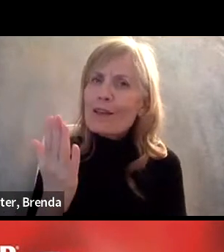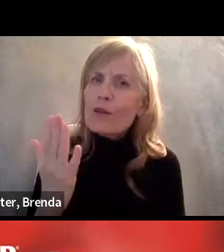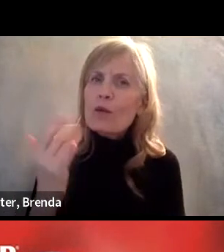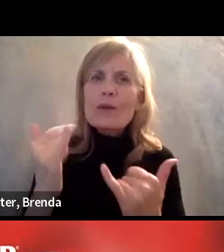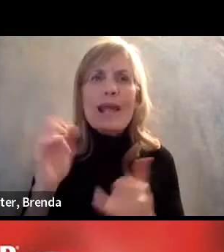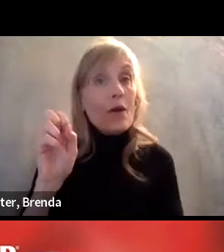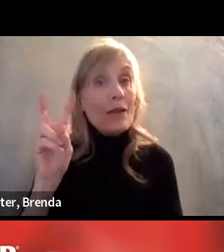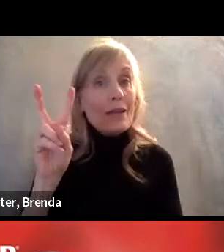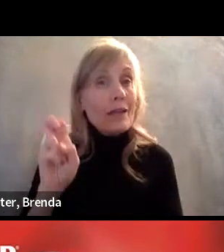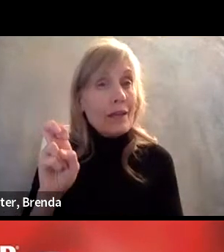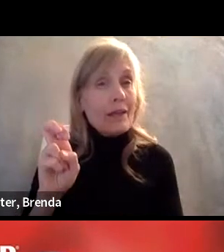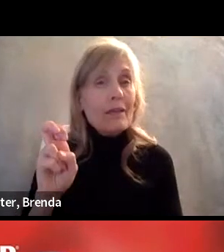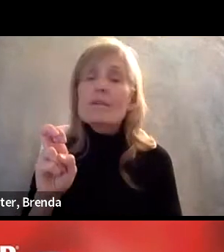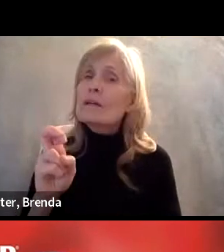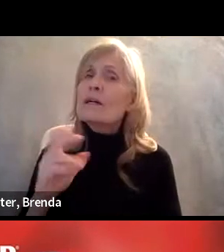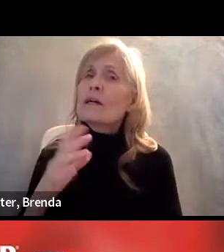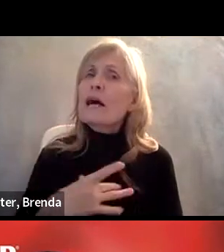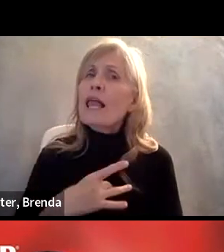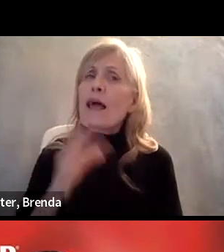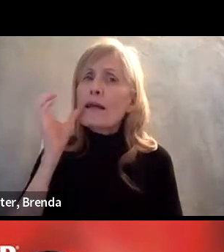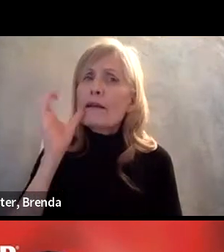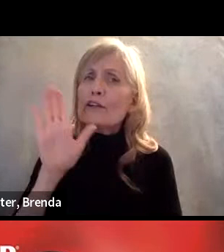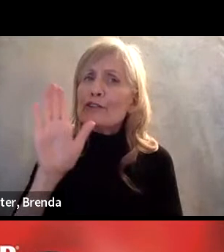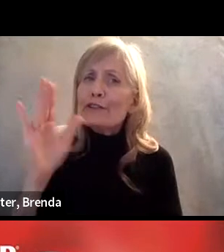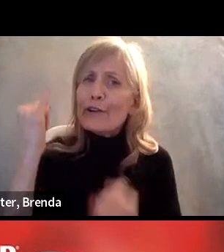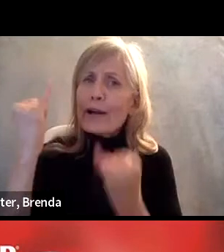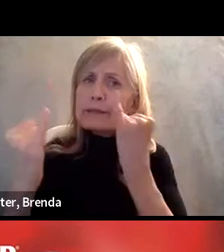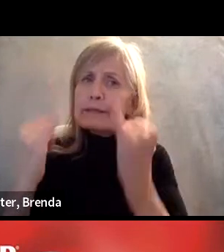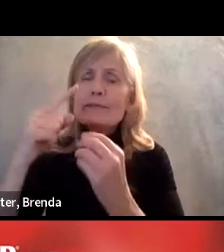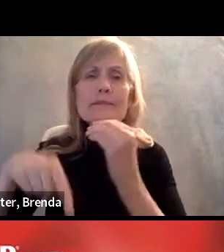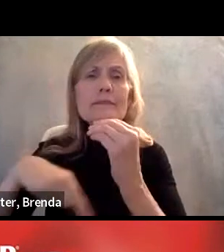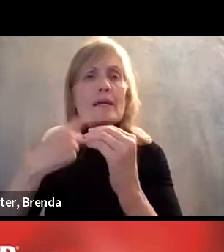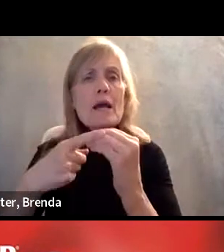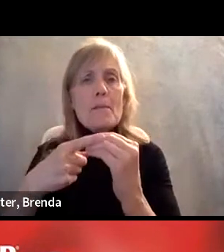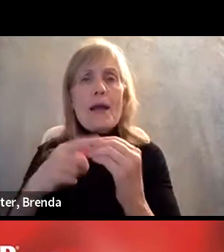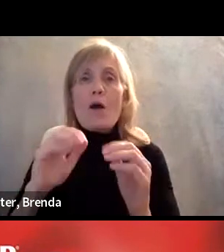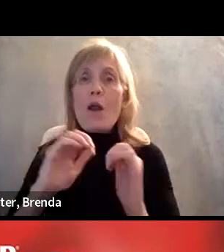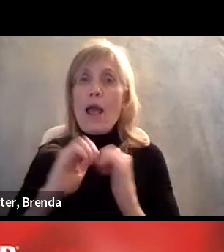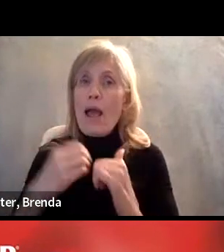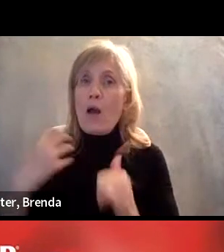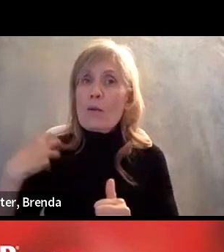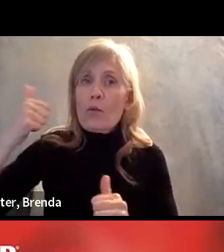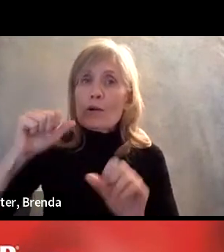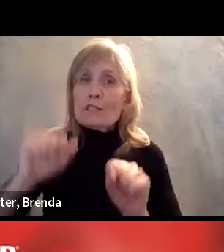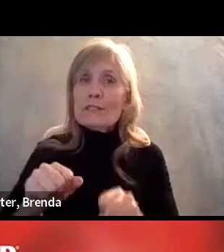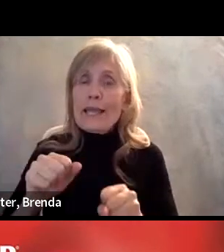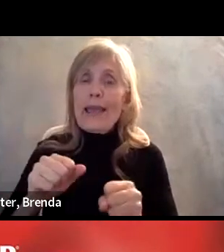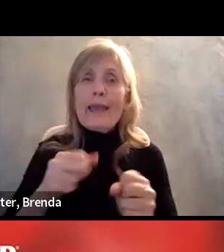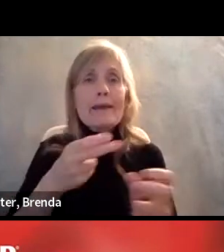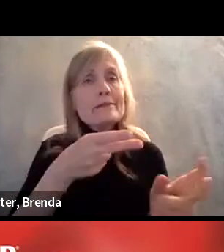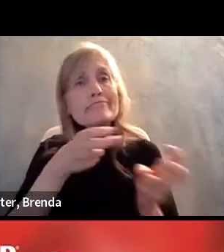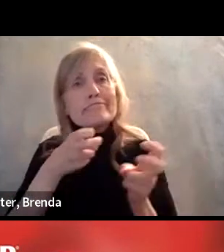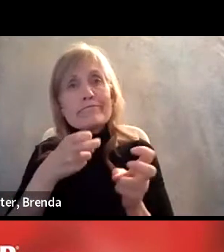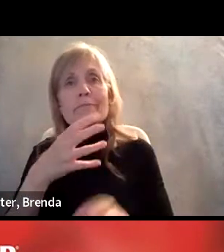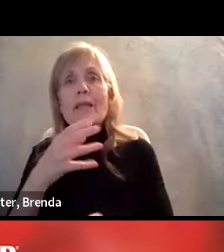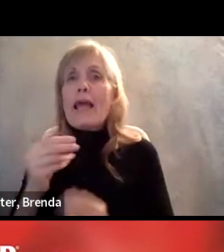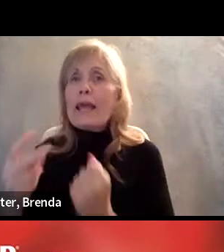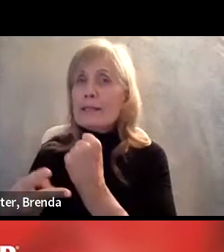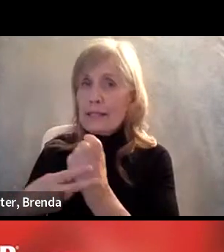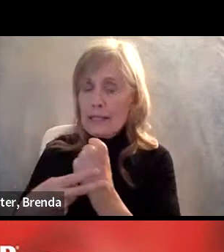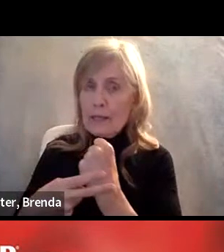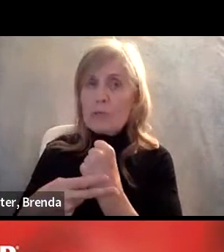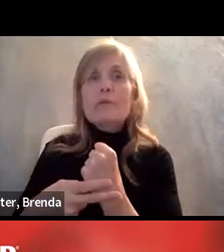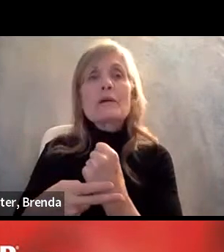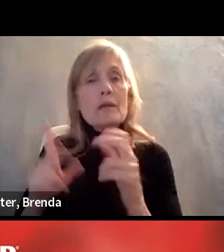about how employers can find, attract, and retain workers with disabilities? Yeah, um, there are lots of ways because